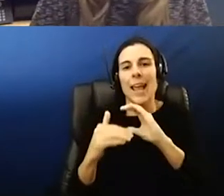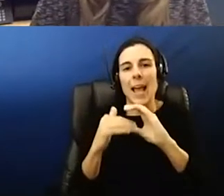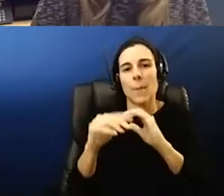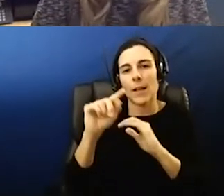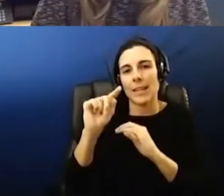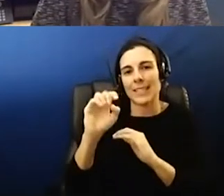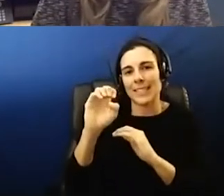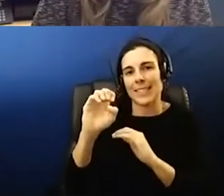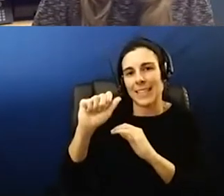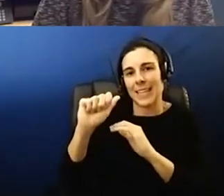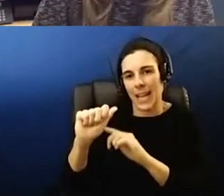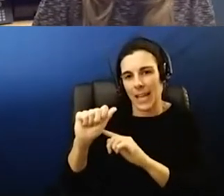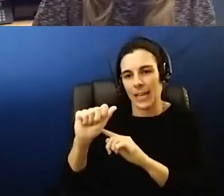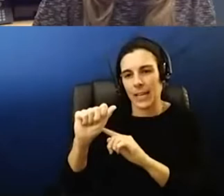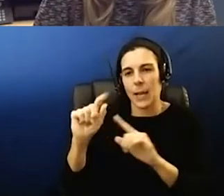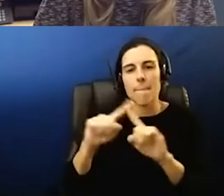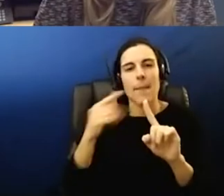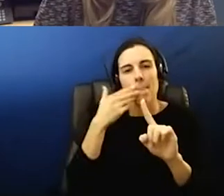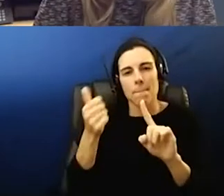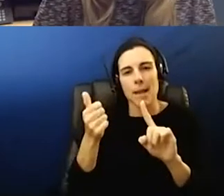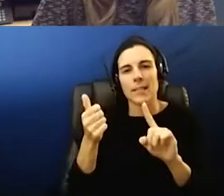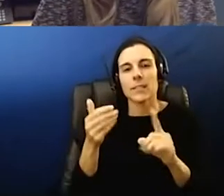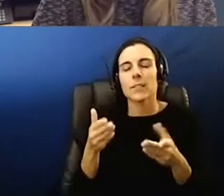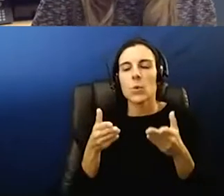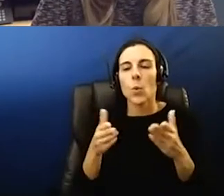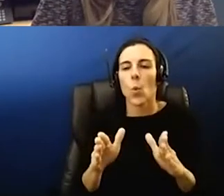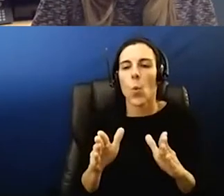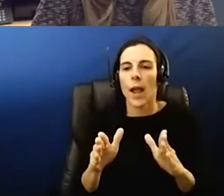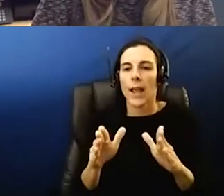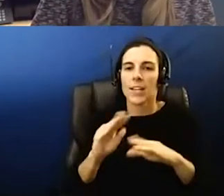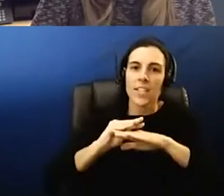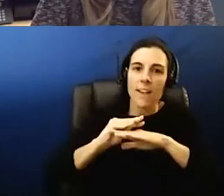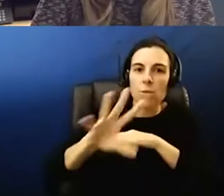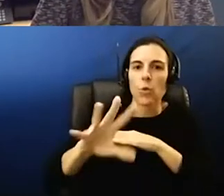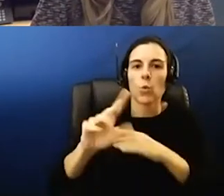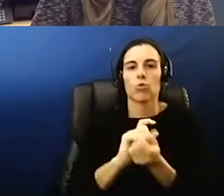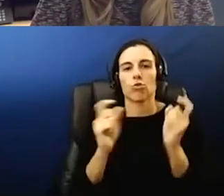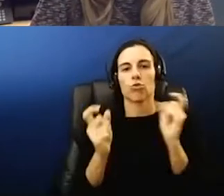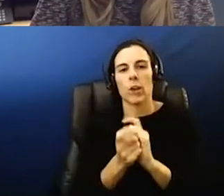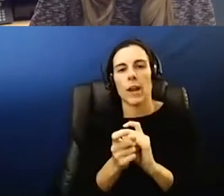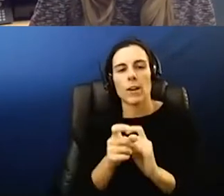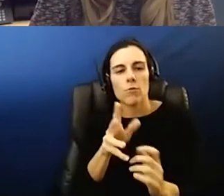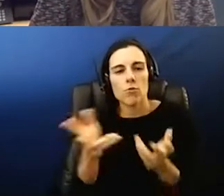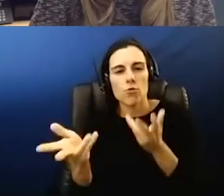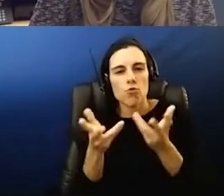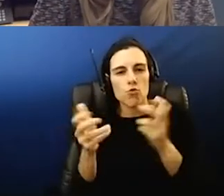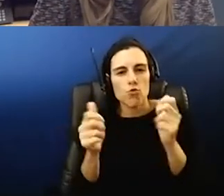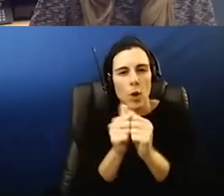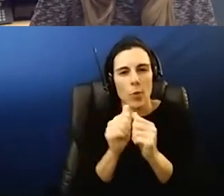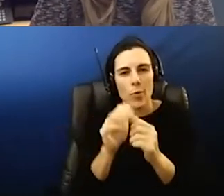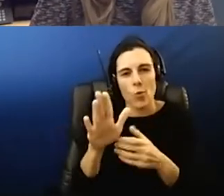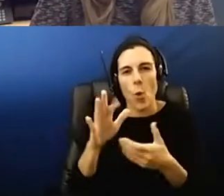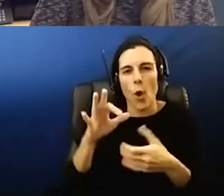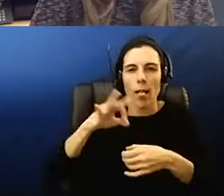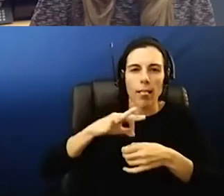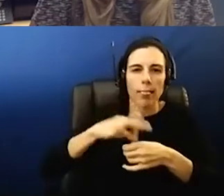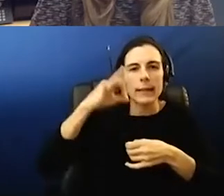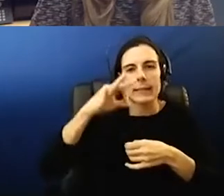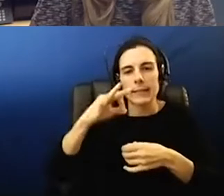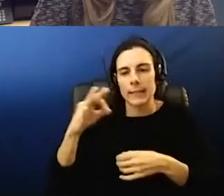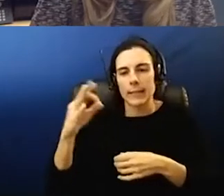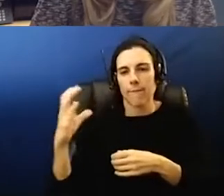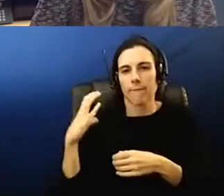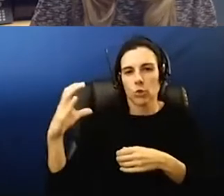honestly um the best way to really try to influence change is to talk with your elected officials um if you go on our district